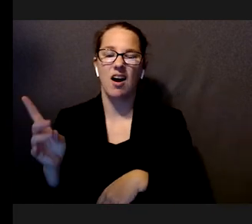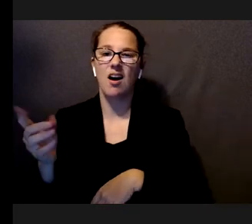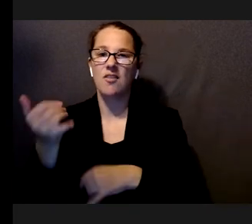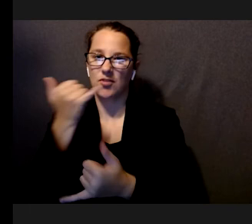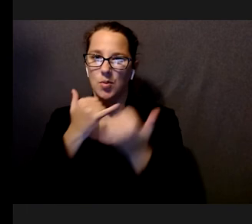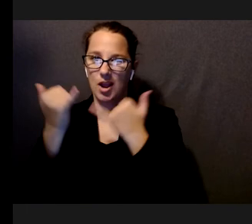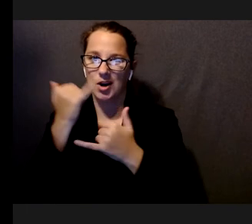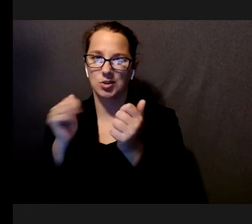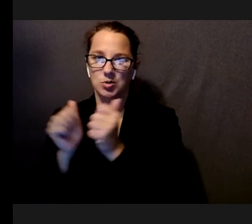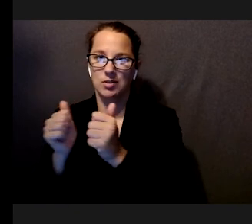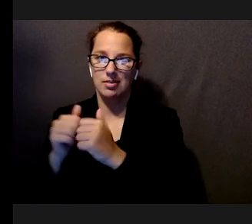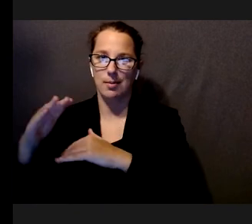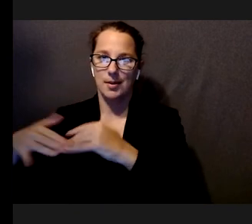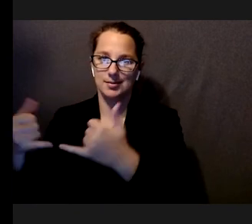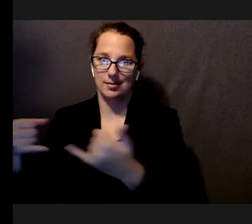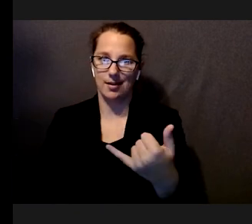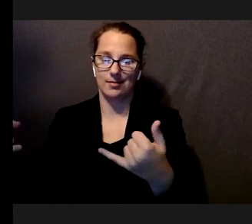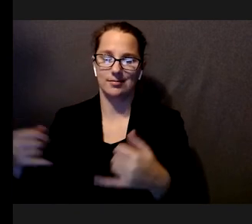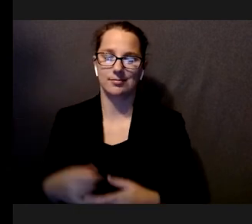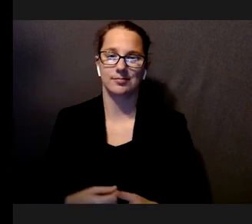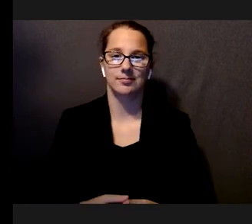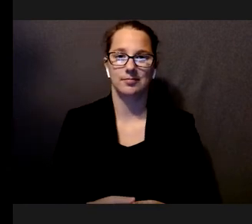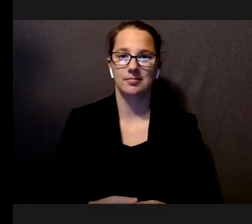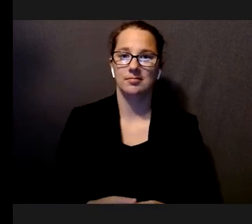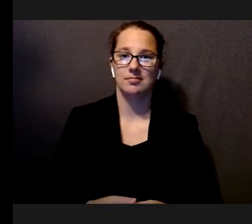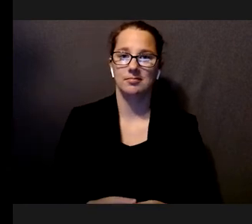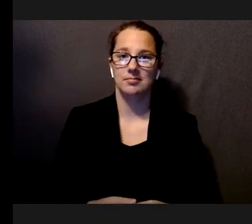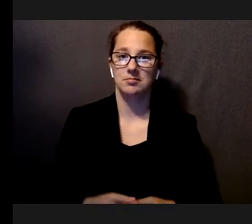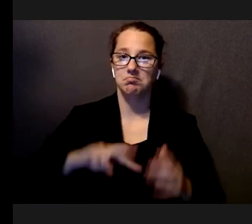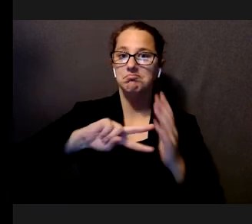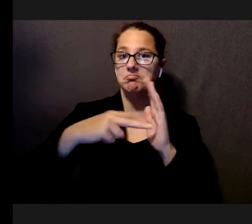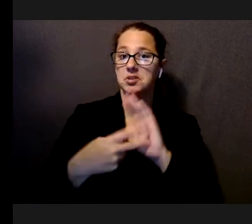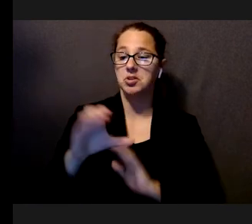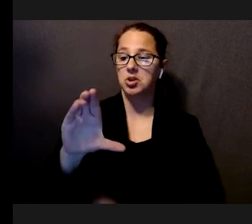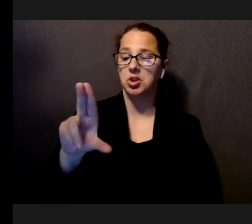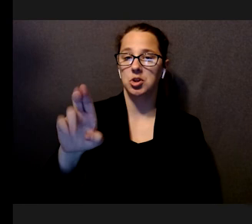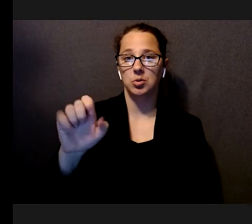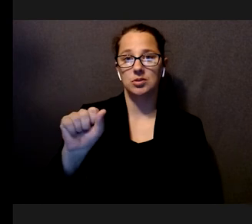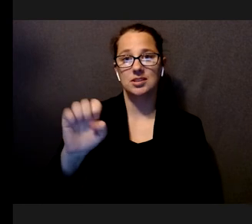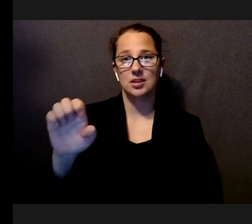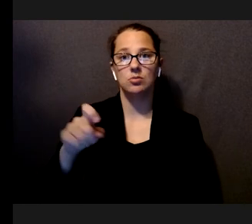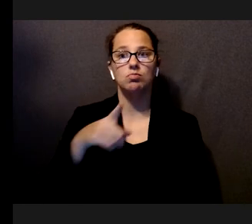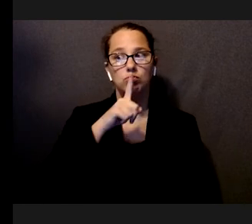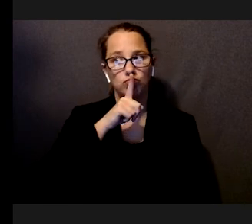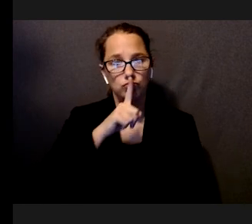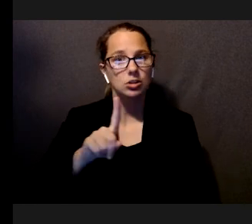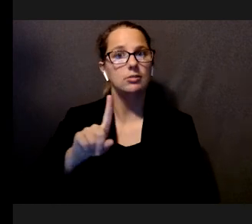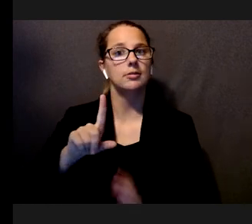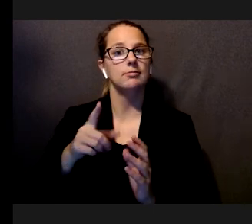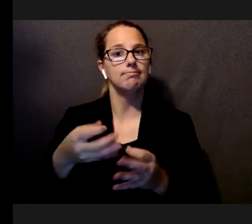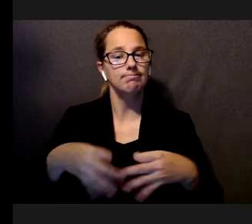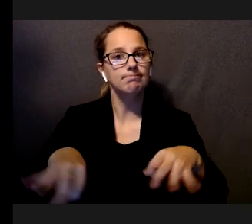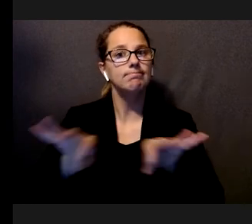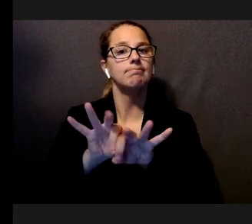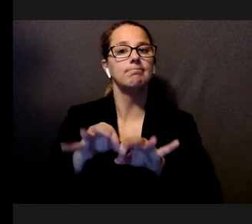with best correction. So, in other words, we found that QC was very effective for helping participants